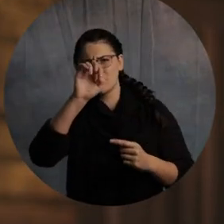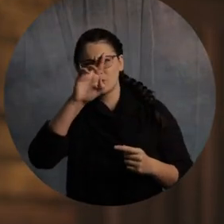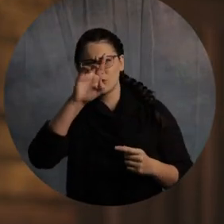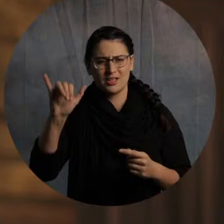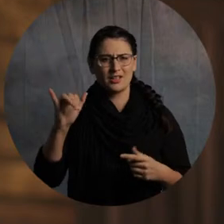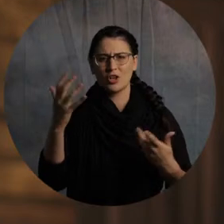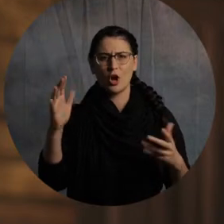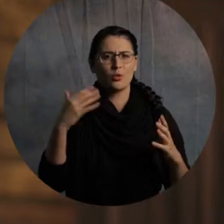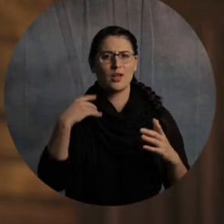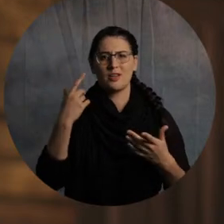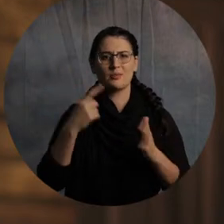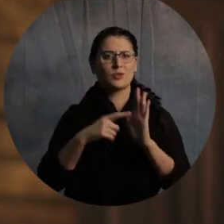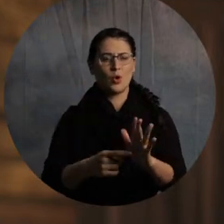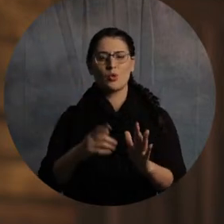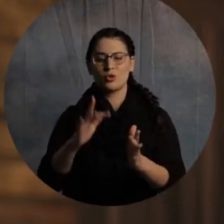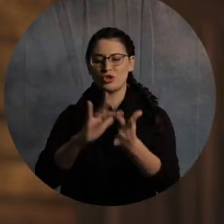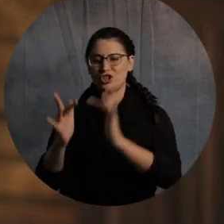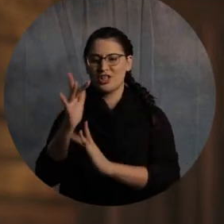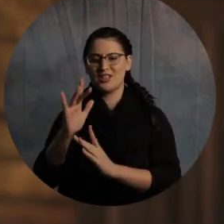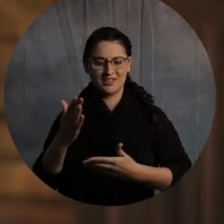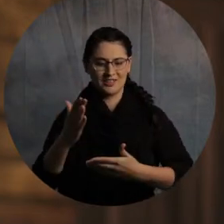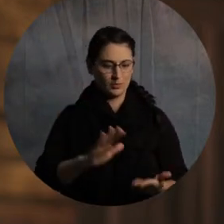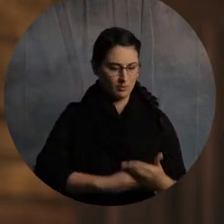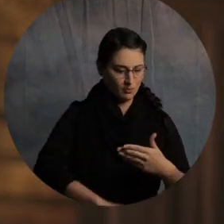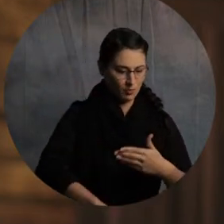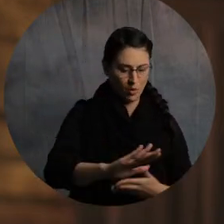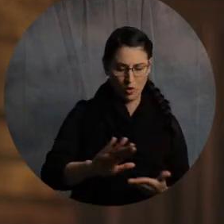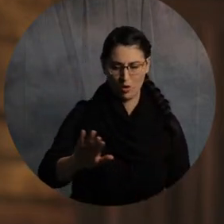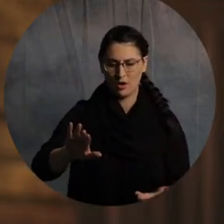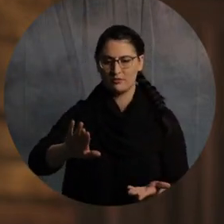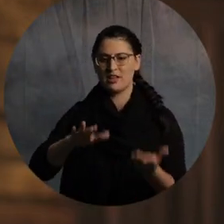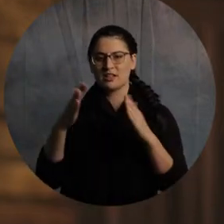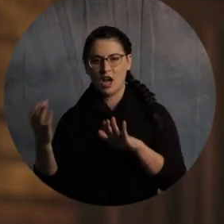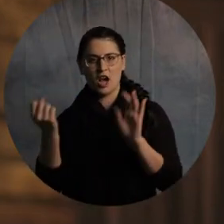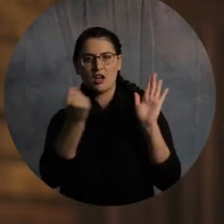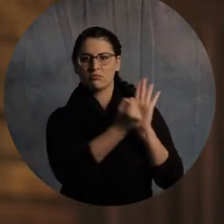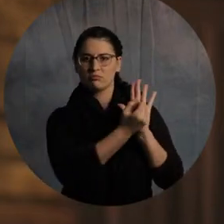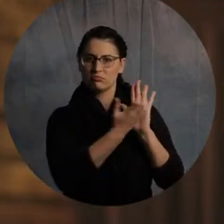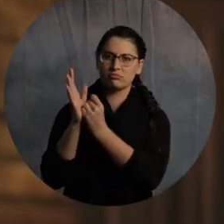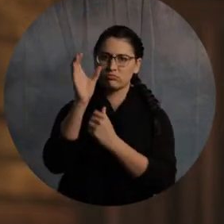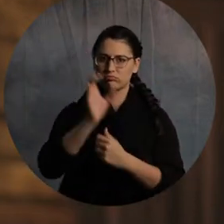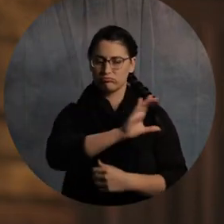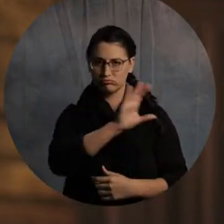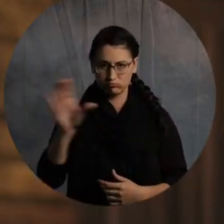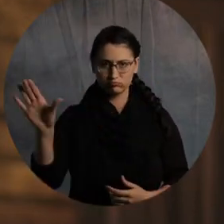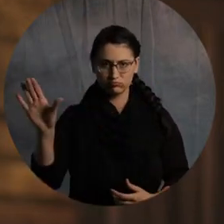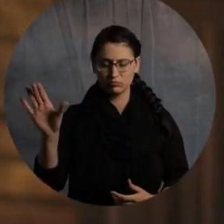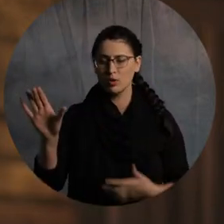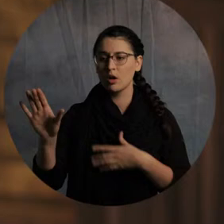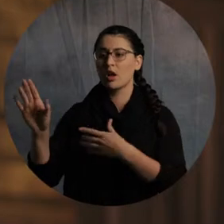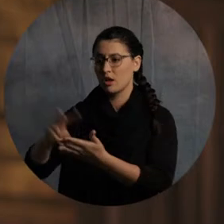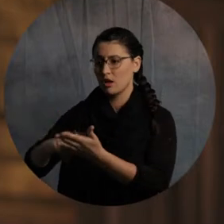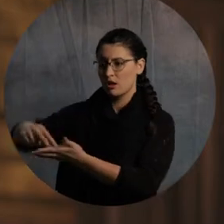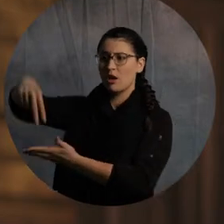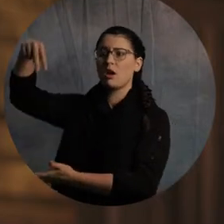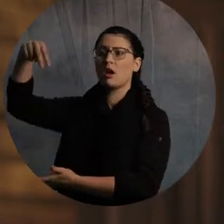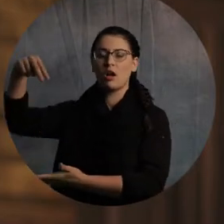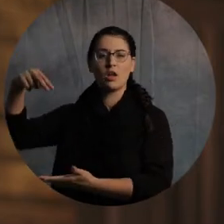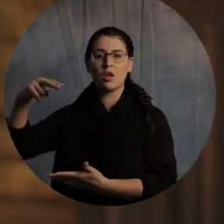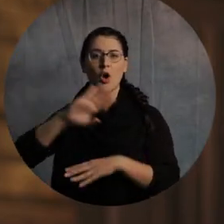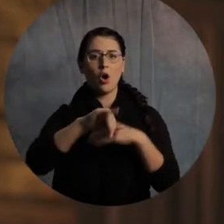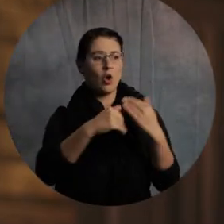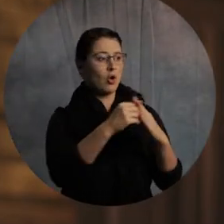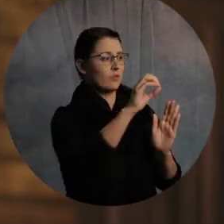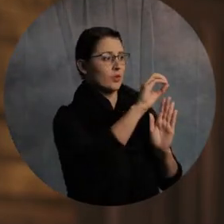died on a cross, rose from the grave, the mystery was revealed, the curtain was torn in the Holy of Holies, and all that the Old Testament